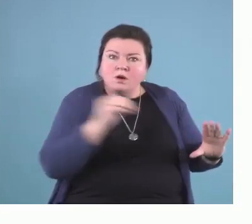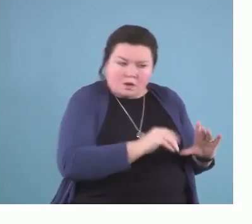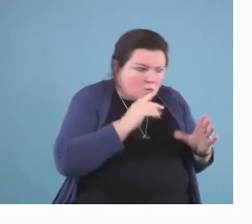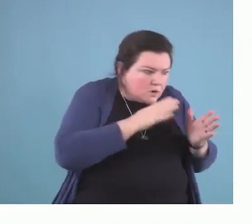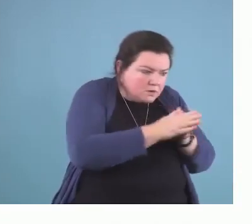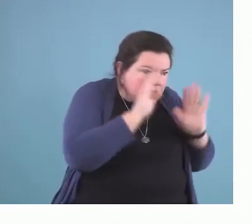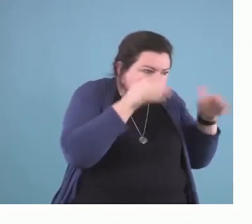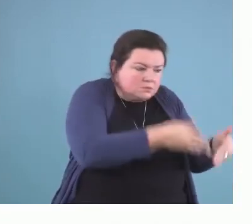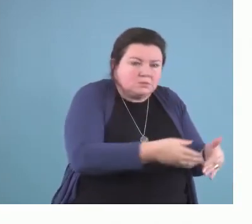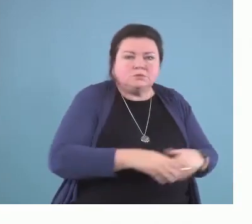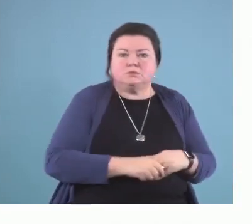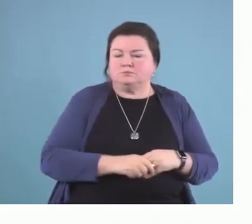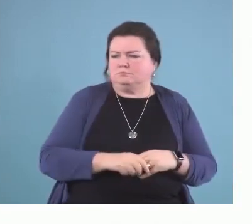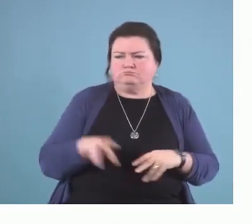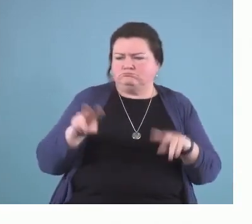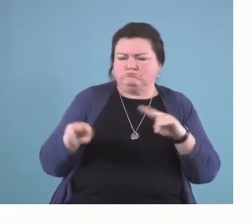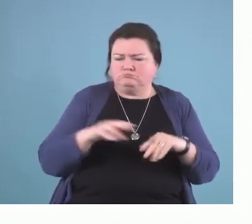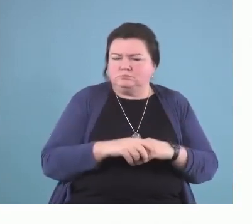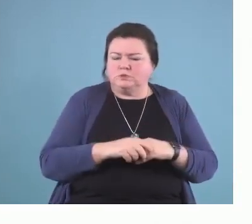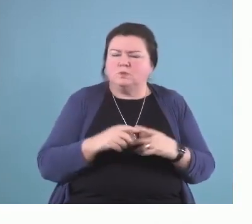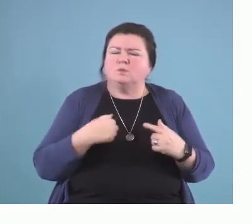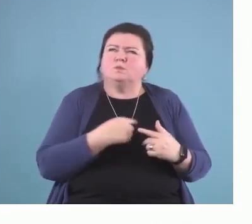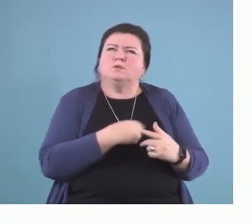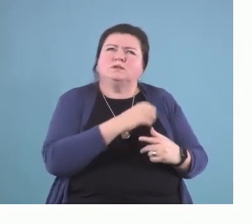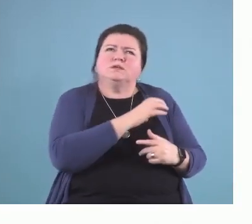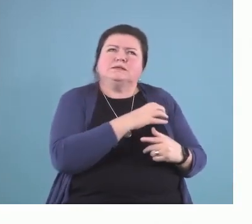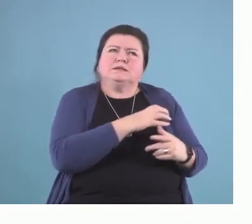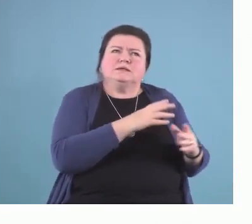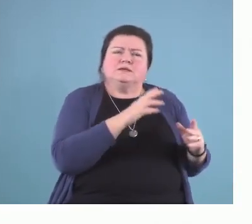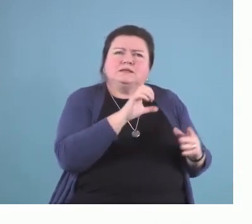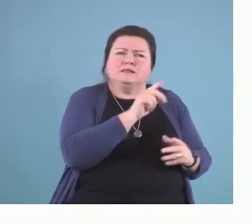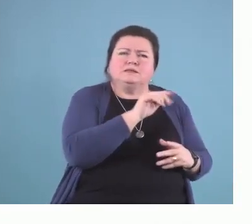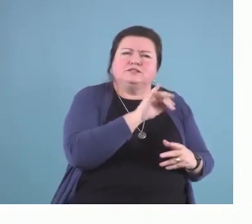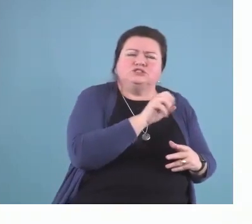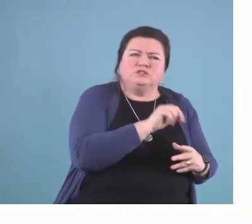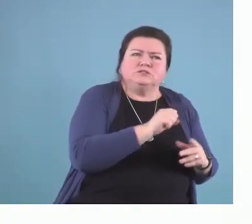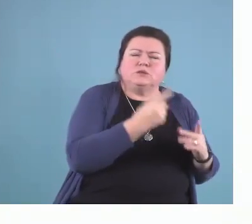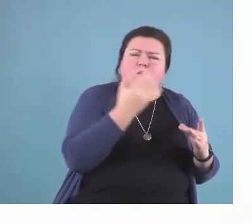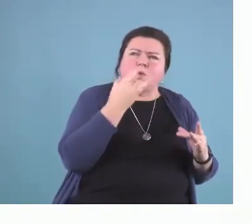clinicians, we try to, we say to ourselves, you know, why aren't the parents putting the hearing aids on?